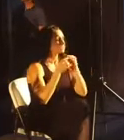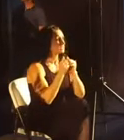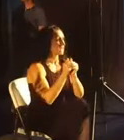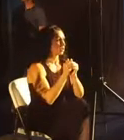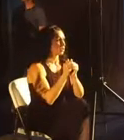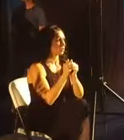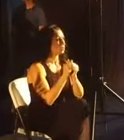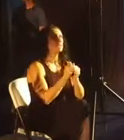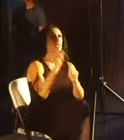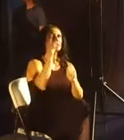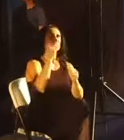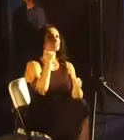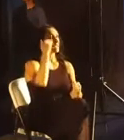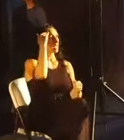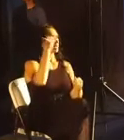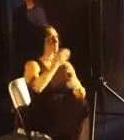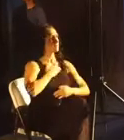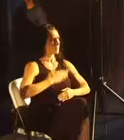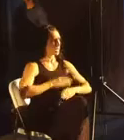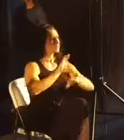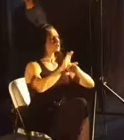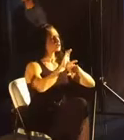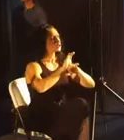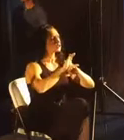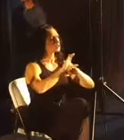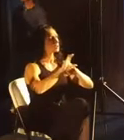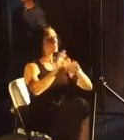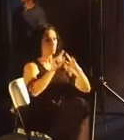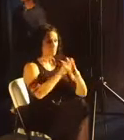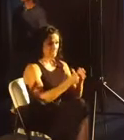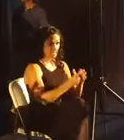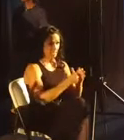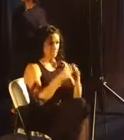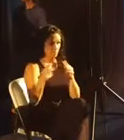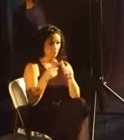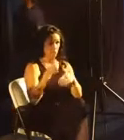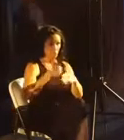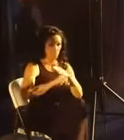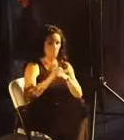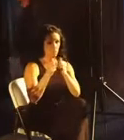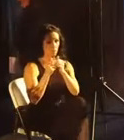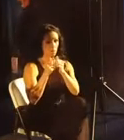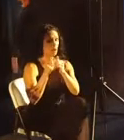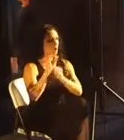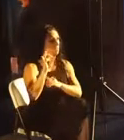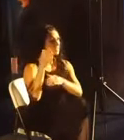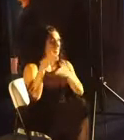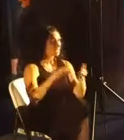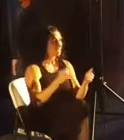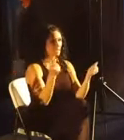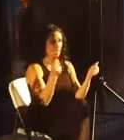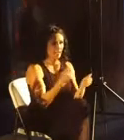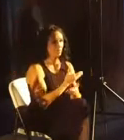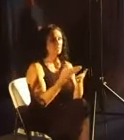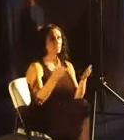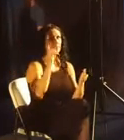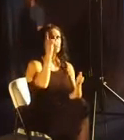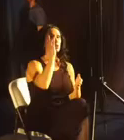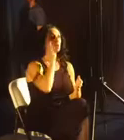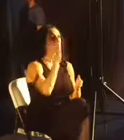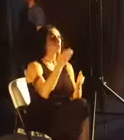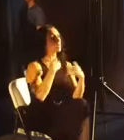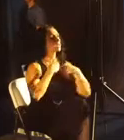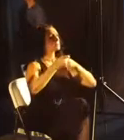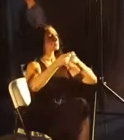And he is the head of the body, the church. He is the beginning and the firstborn among the dead, so that in everything he might have the